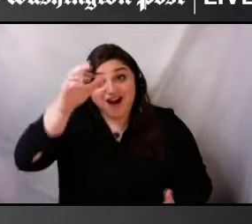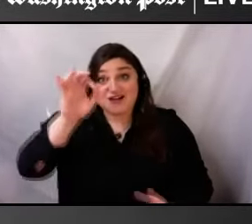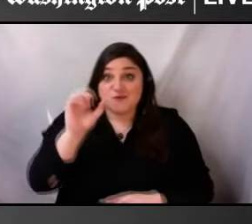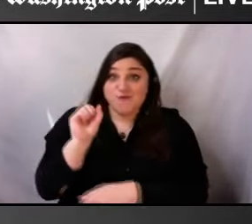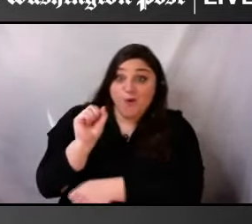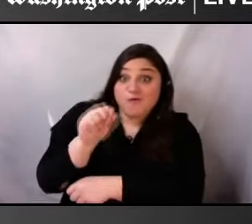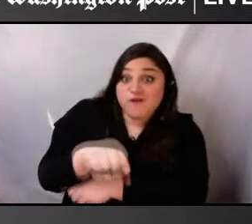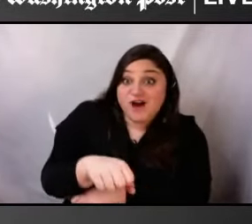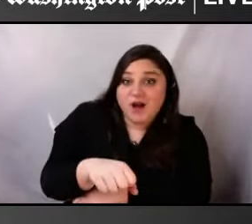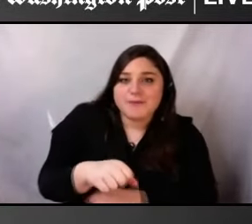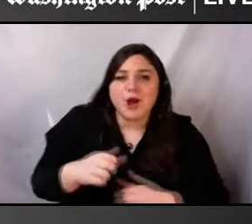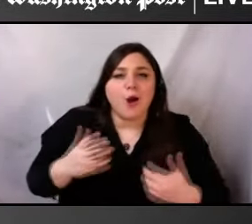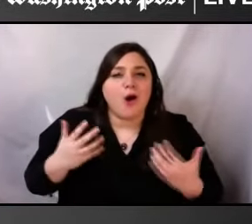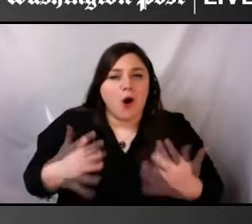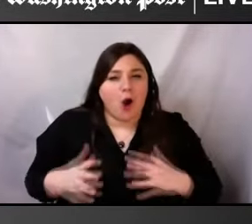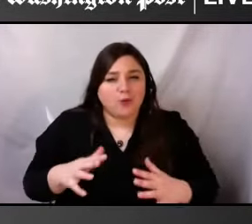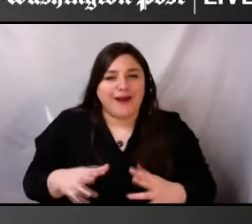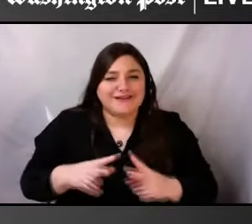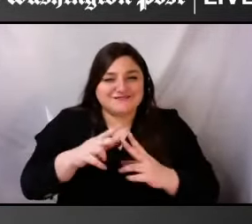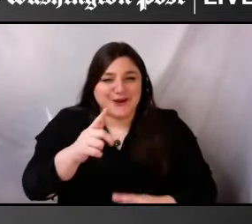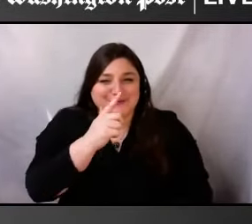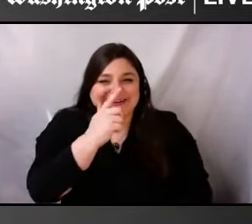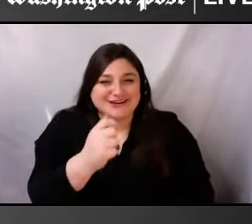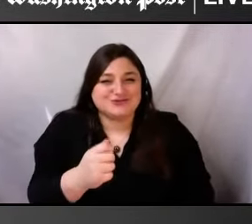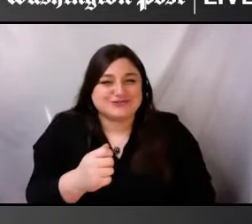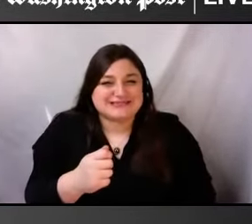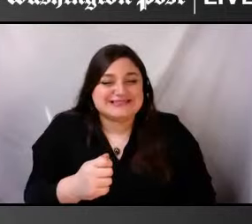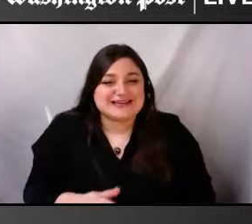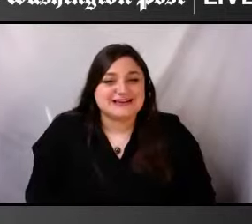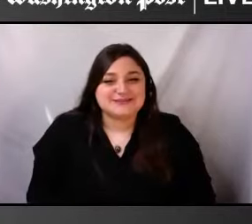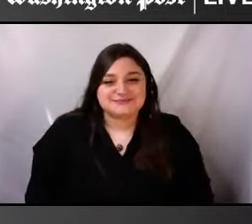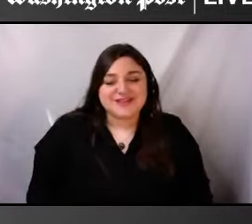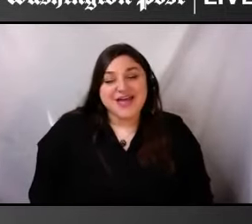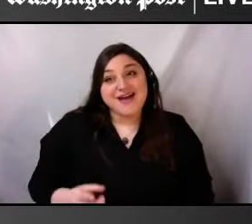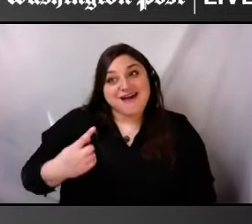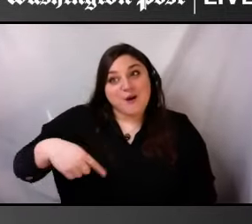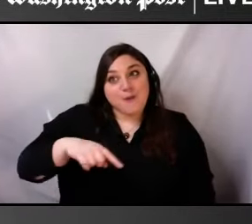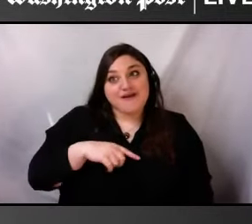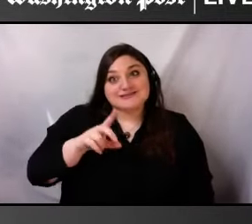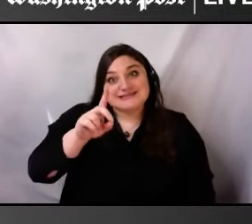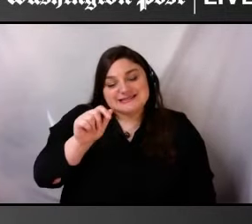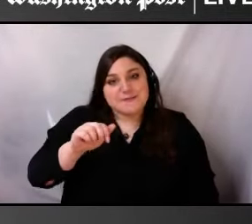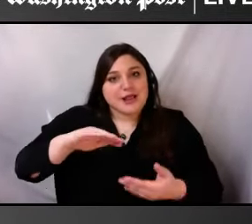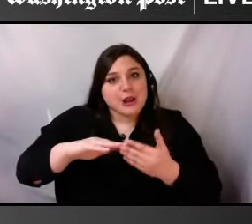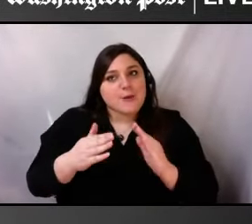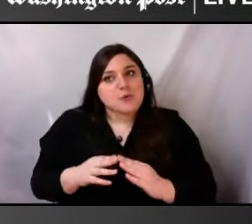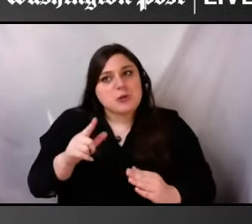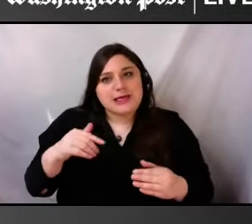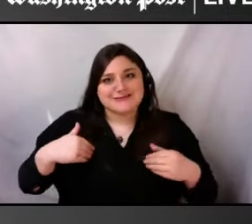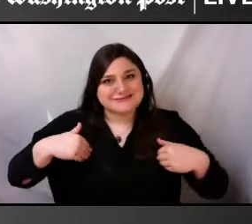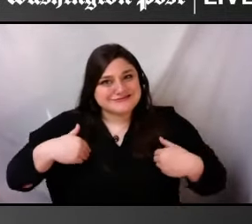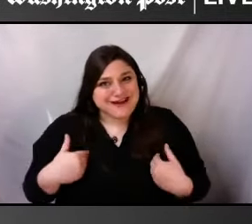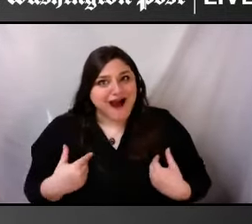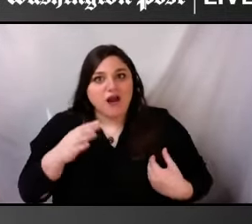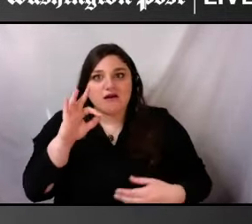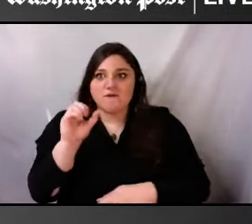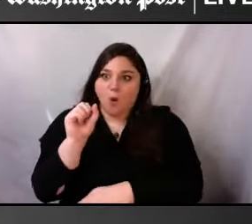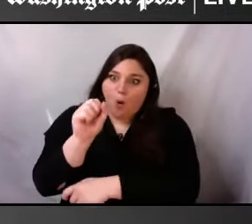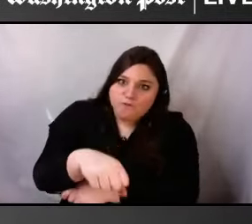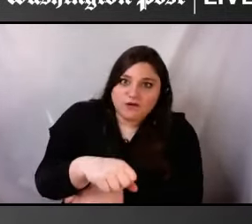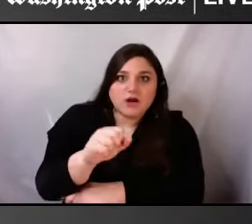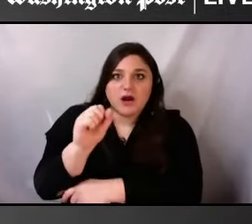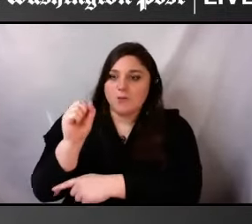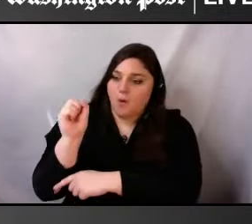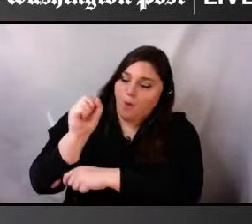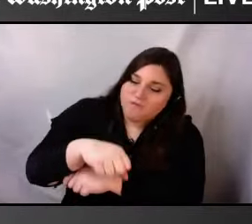community, are kind of even tired of that kind of concept, because disability really